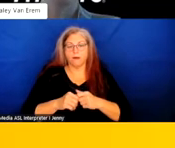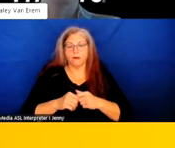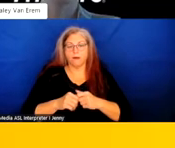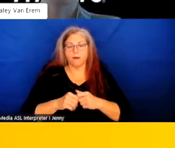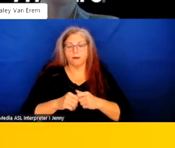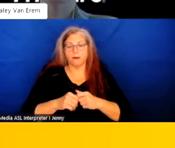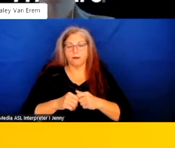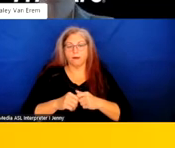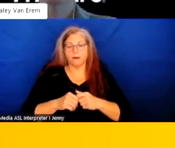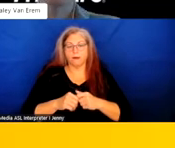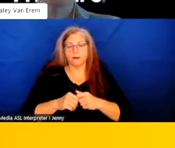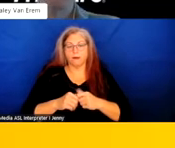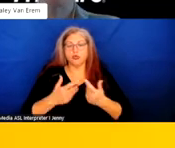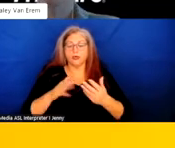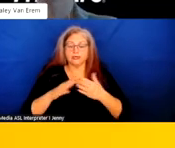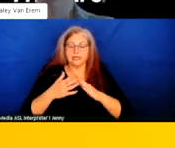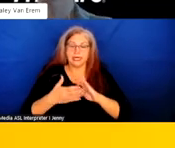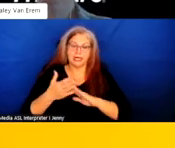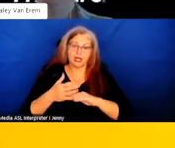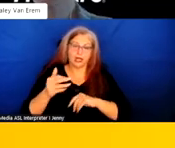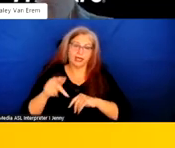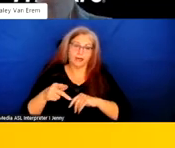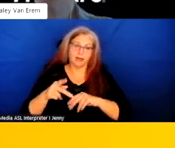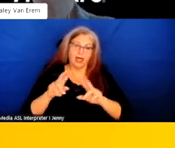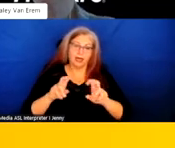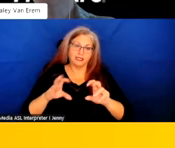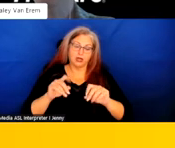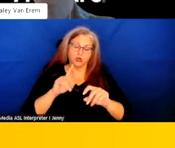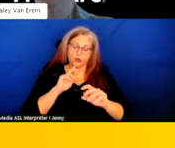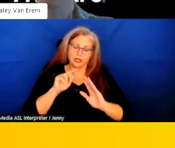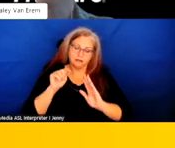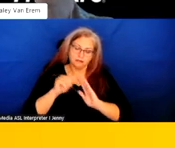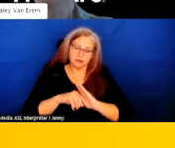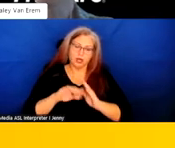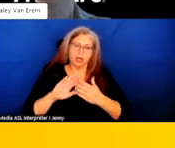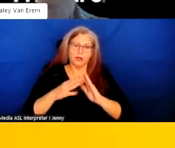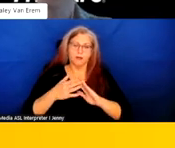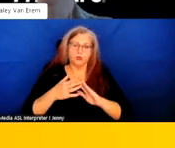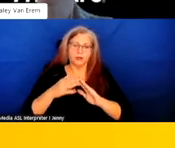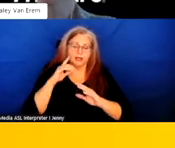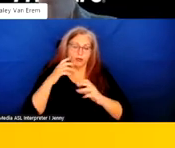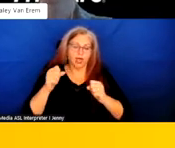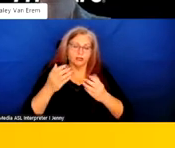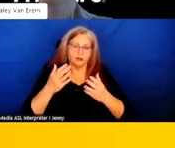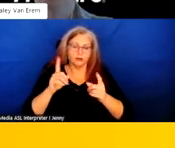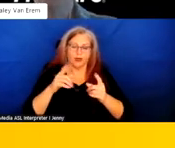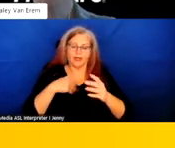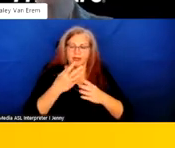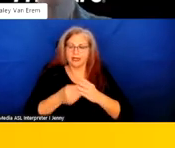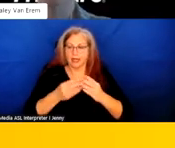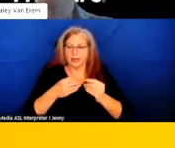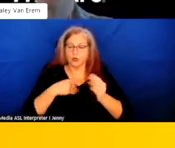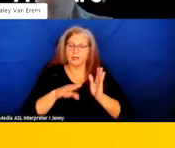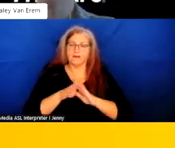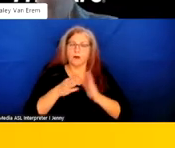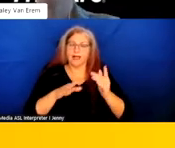And, you know, so the city conducting a gaps analysis and really went into a lot of community-based mental health services that were gaps and developed a plan